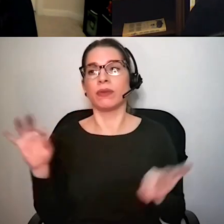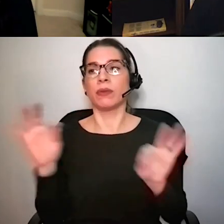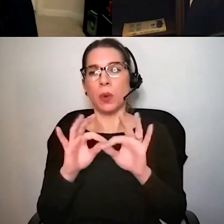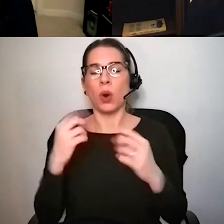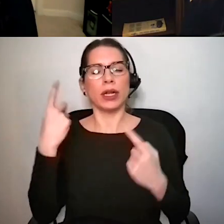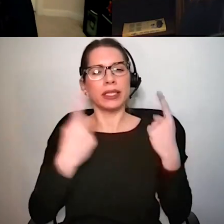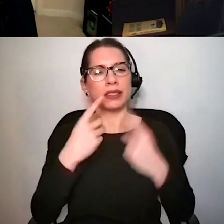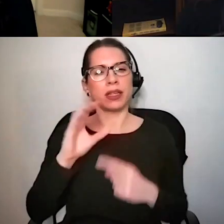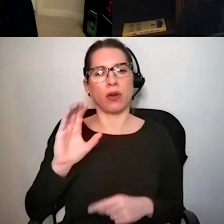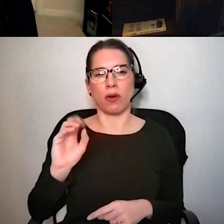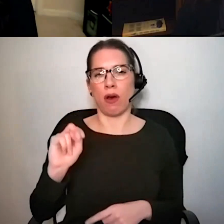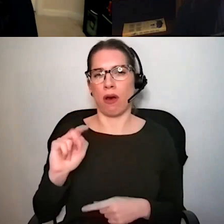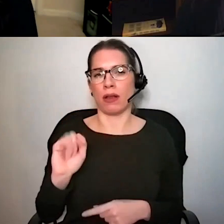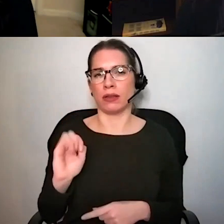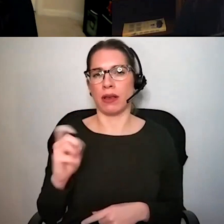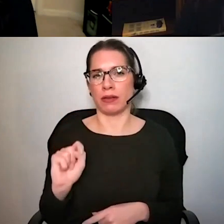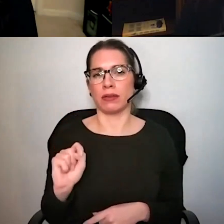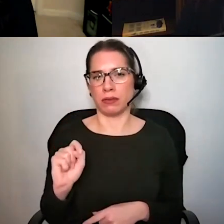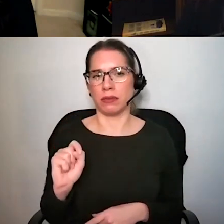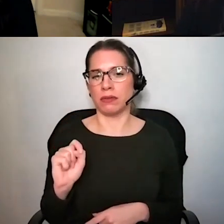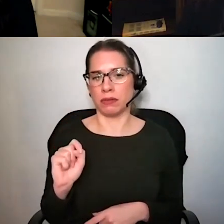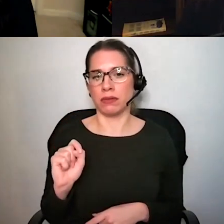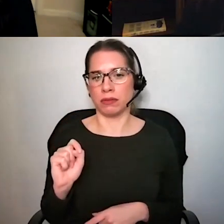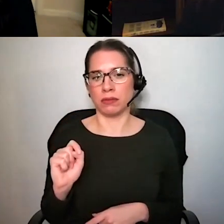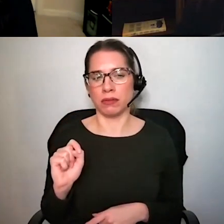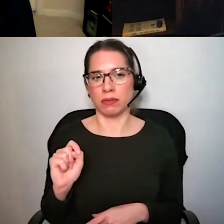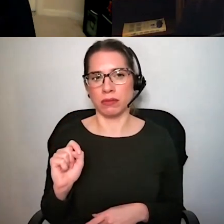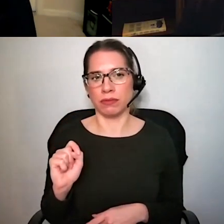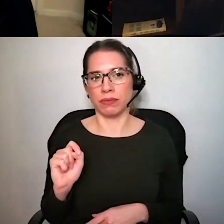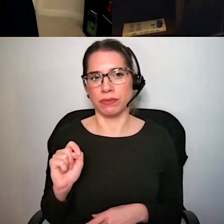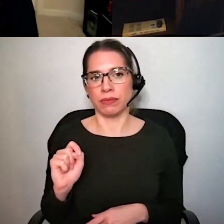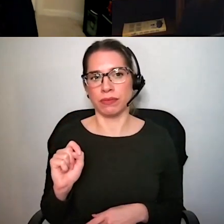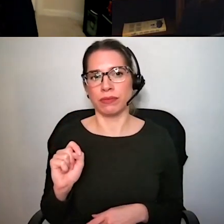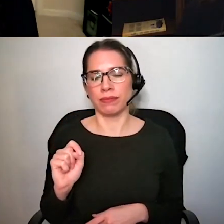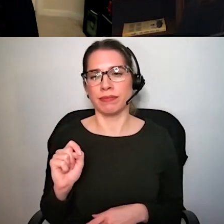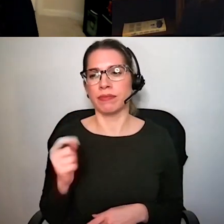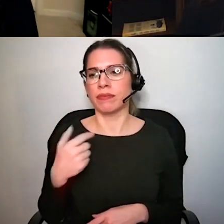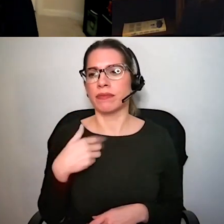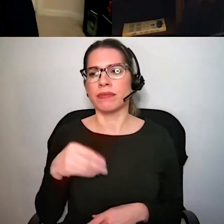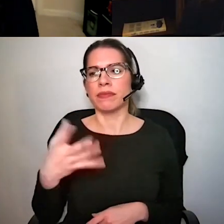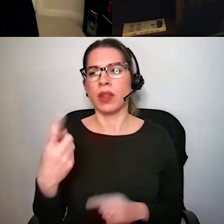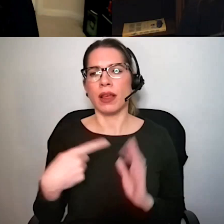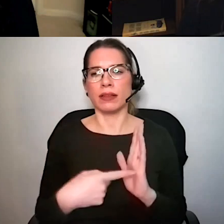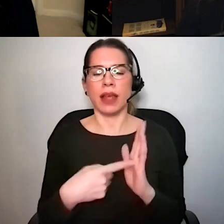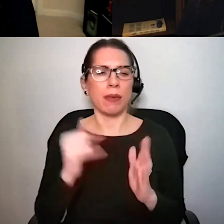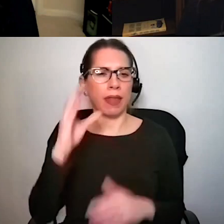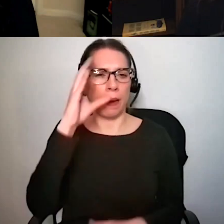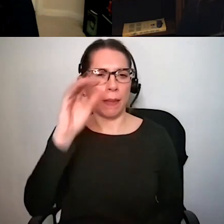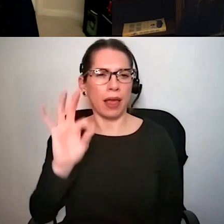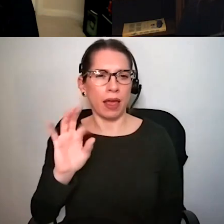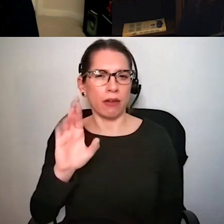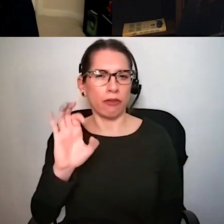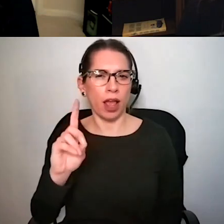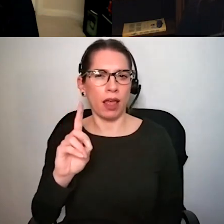if um so um when I gave the example of Fred if if